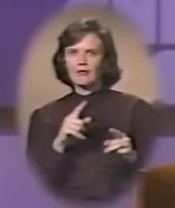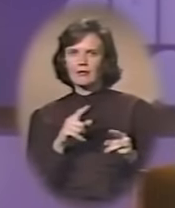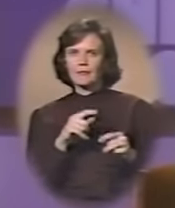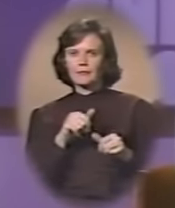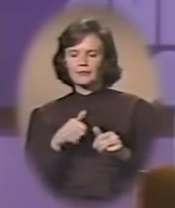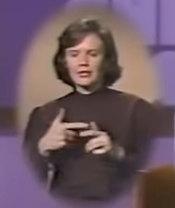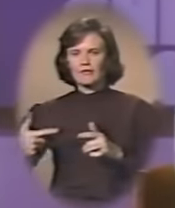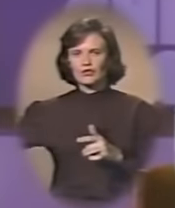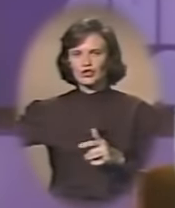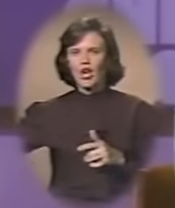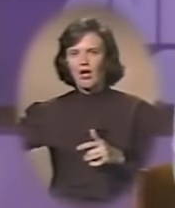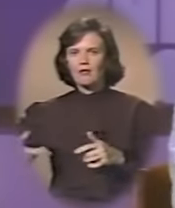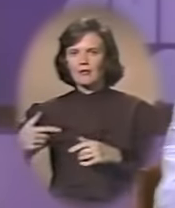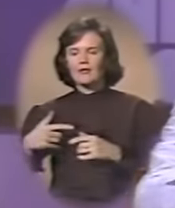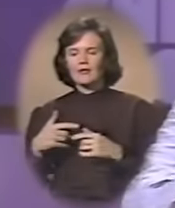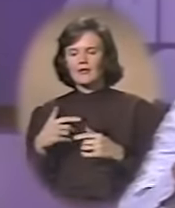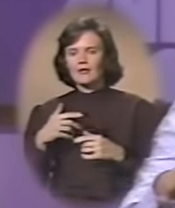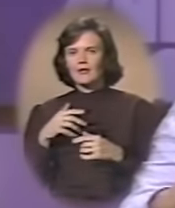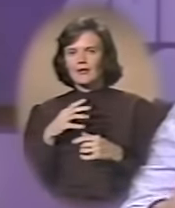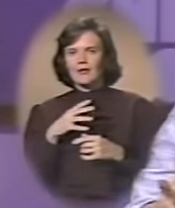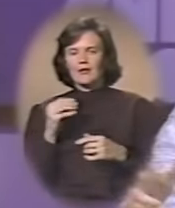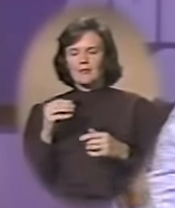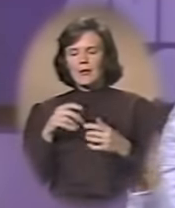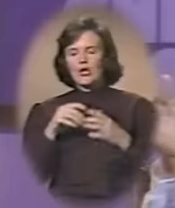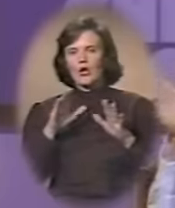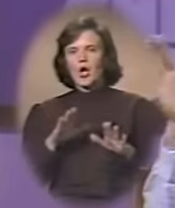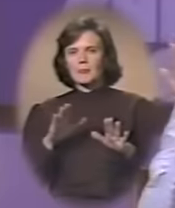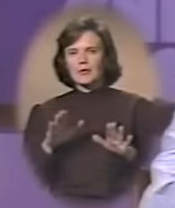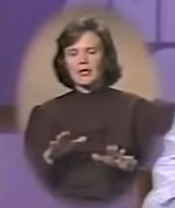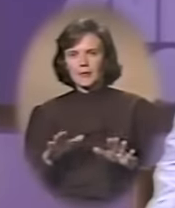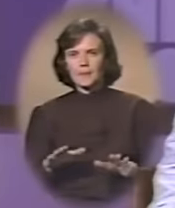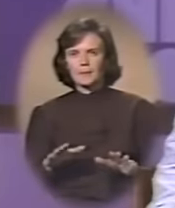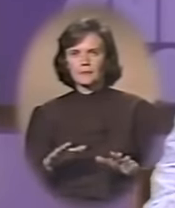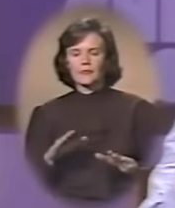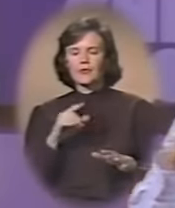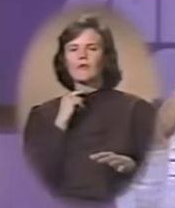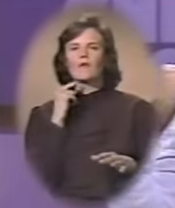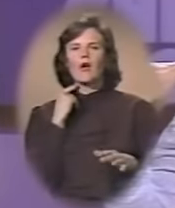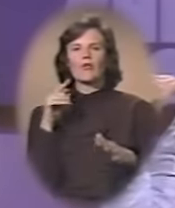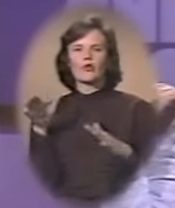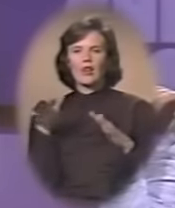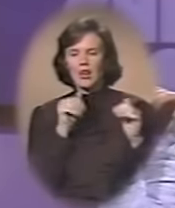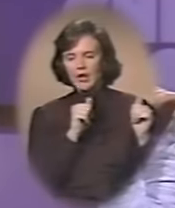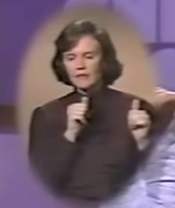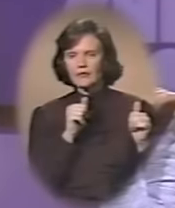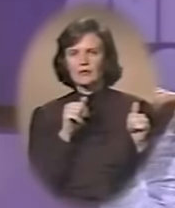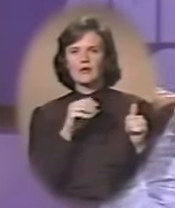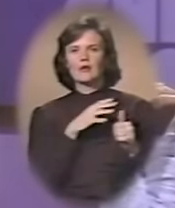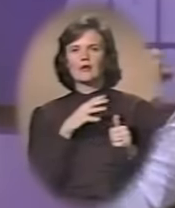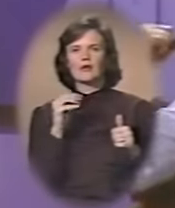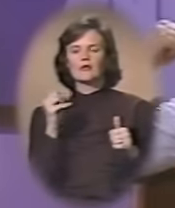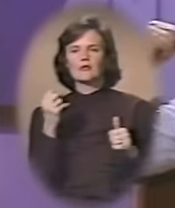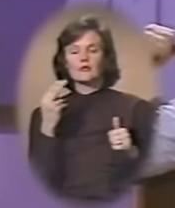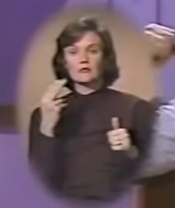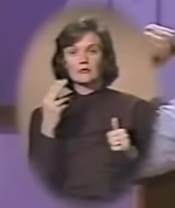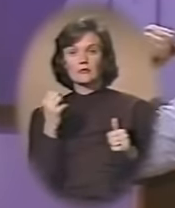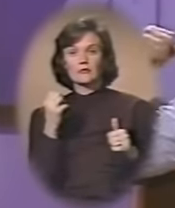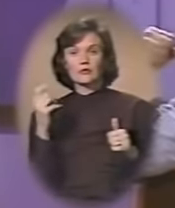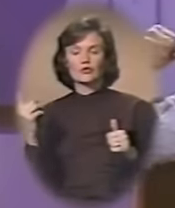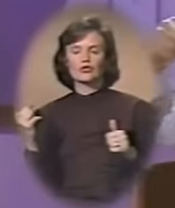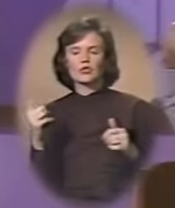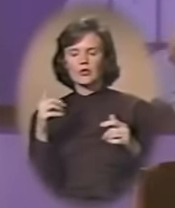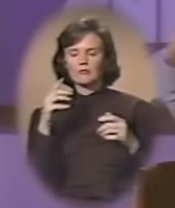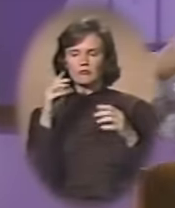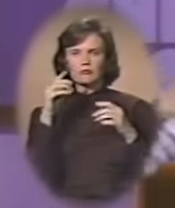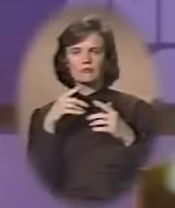her to give her a shot, you know. And they calmed her down. And father left and went out the door. And she came out